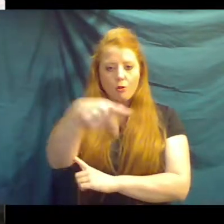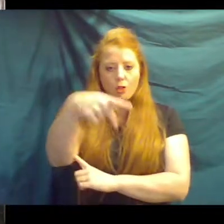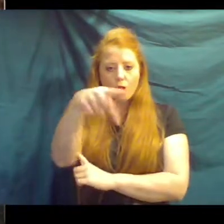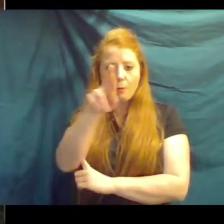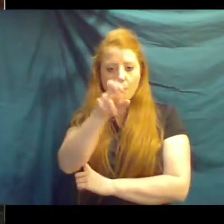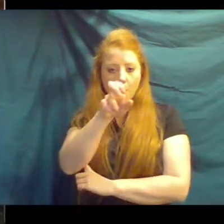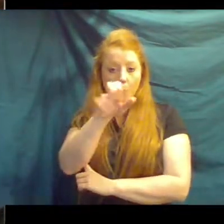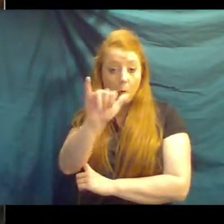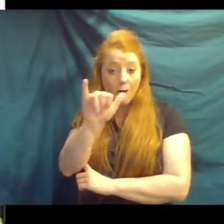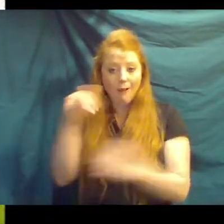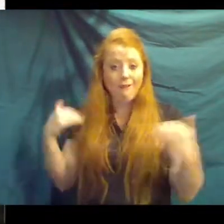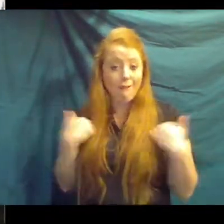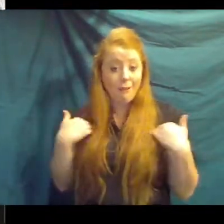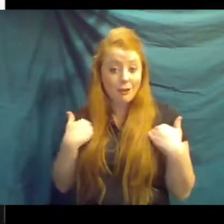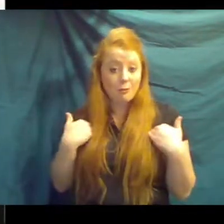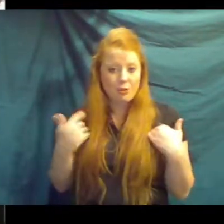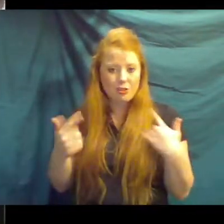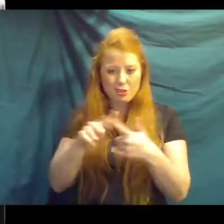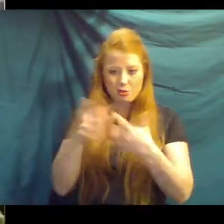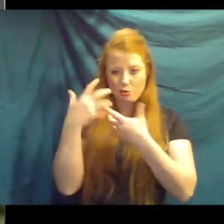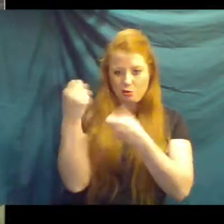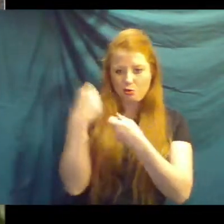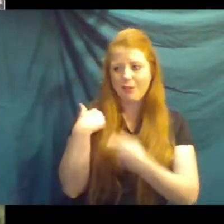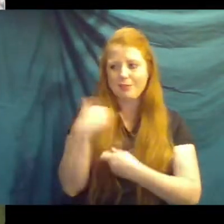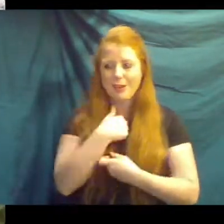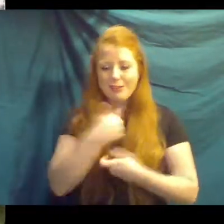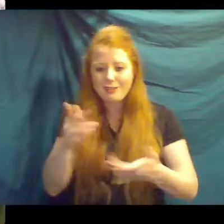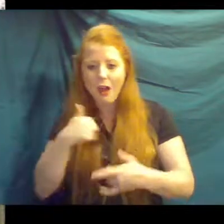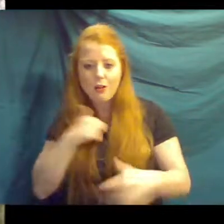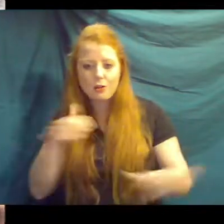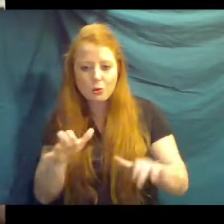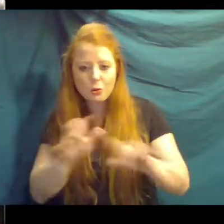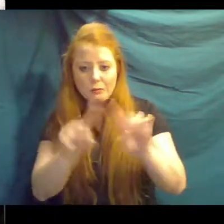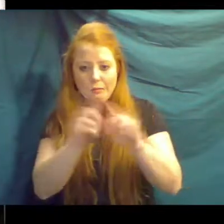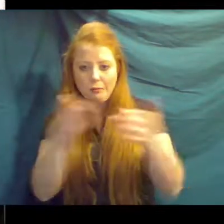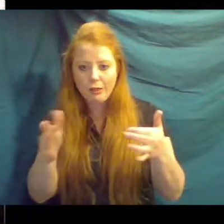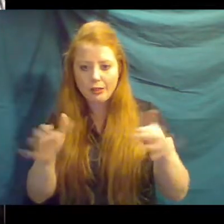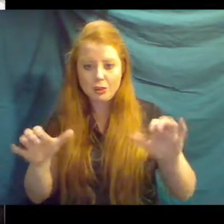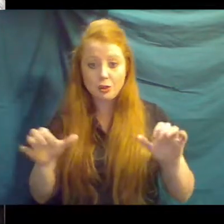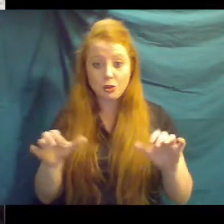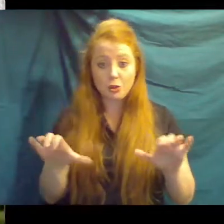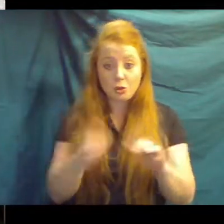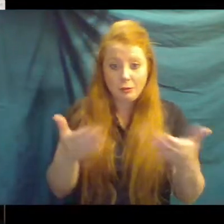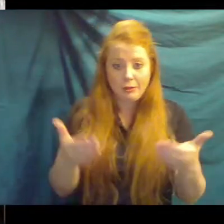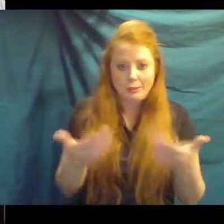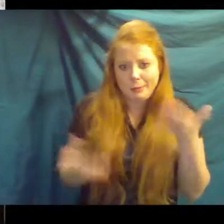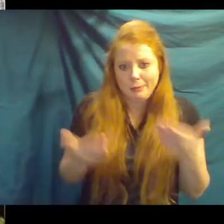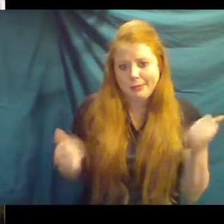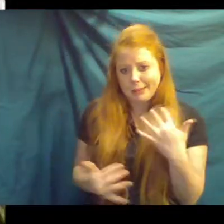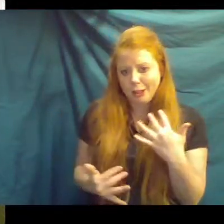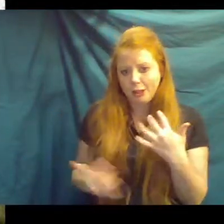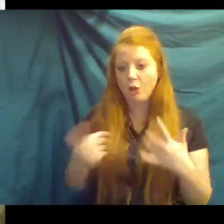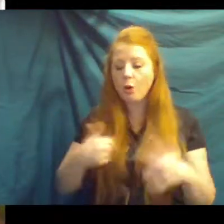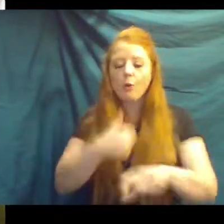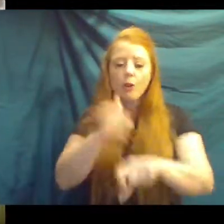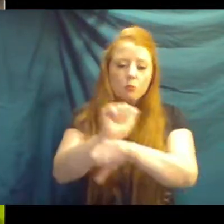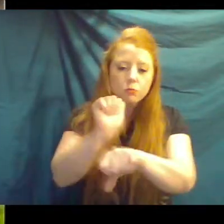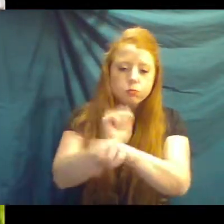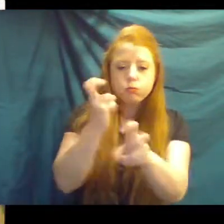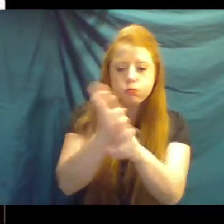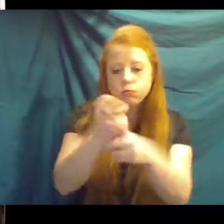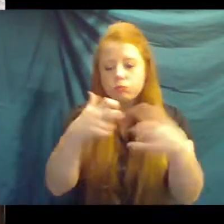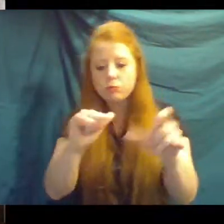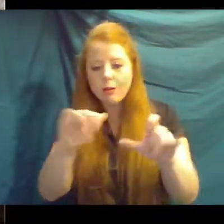trust and be willing to do a lot of different things and see scary things. So we work really hard at introducing them to novel